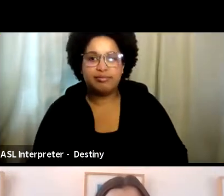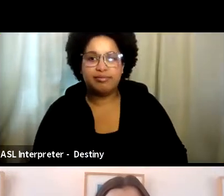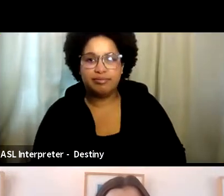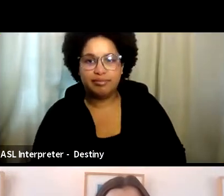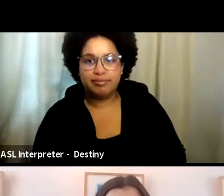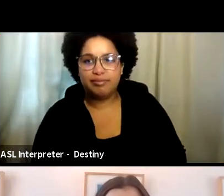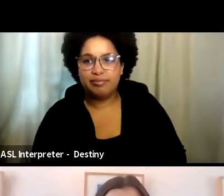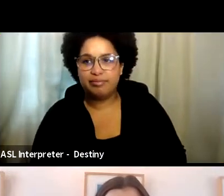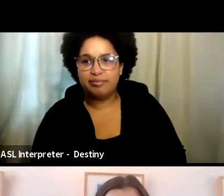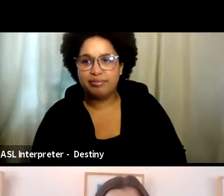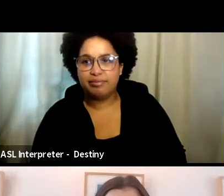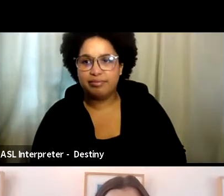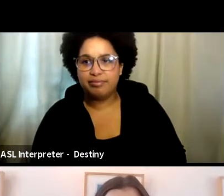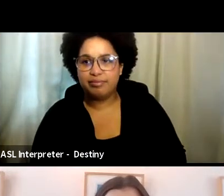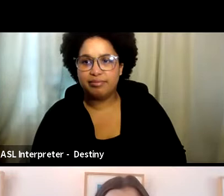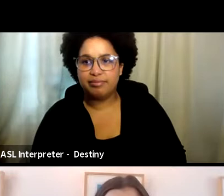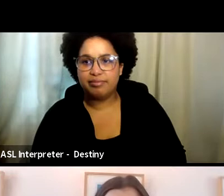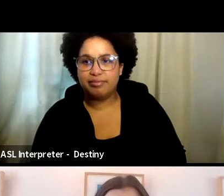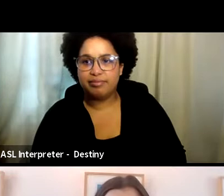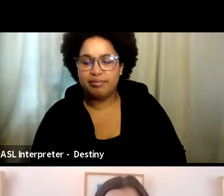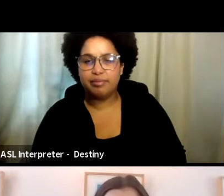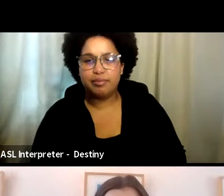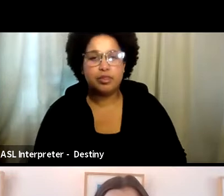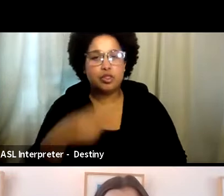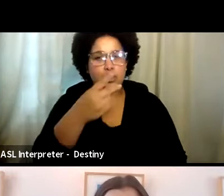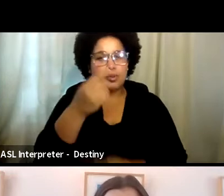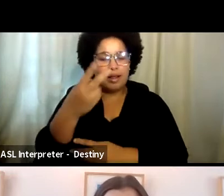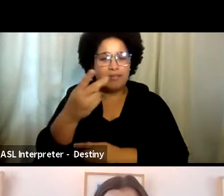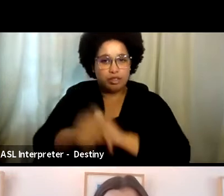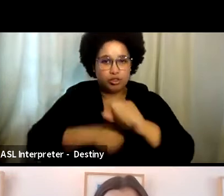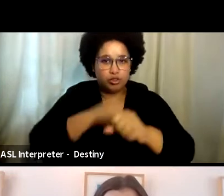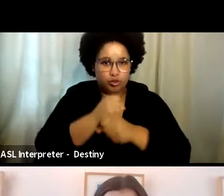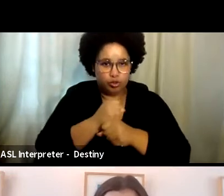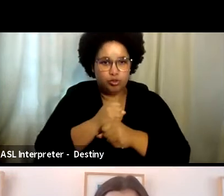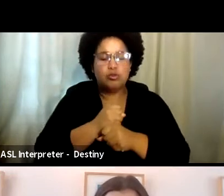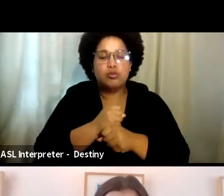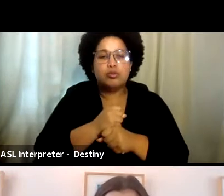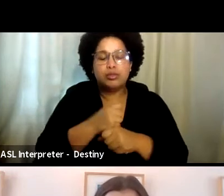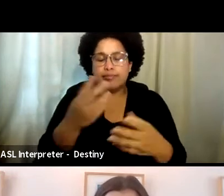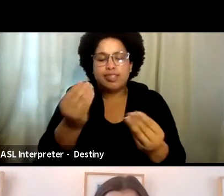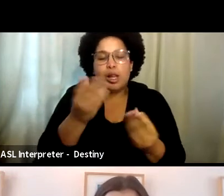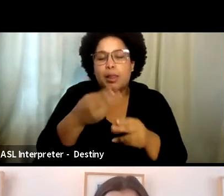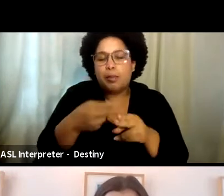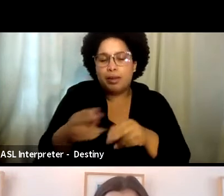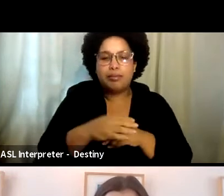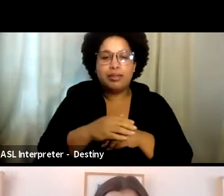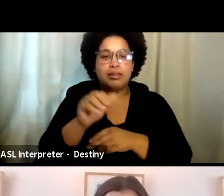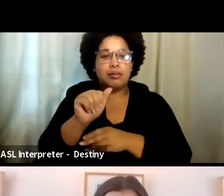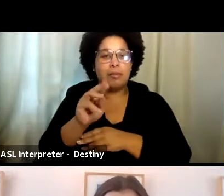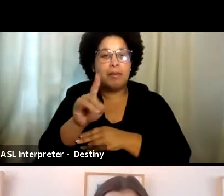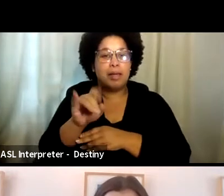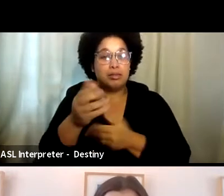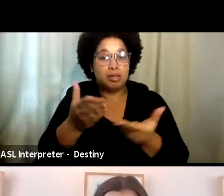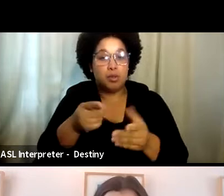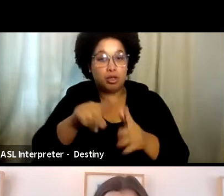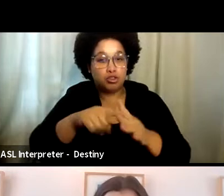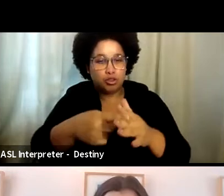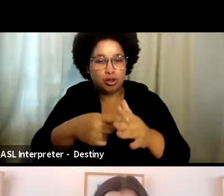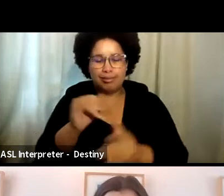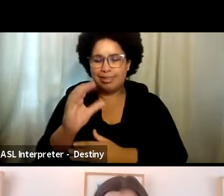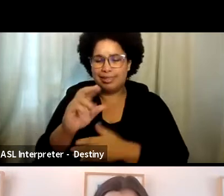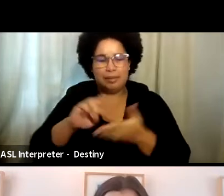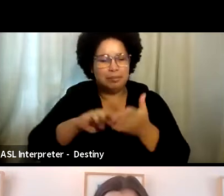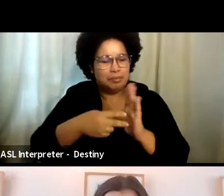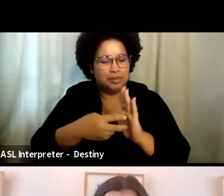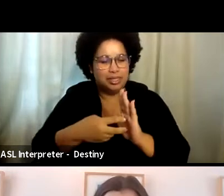these two and a half years, tell us a little bit, because I know I mentioned it, you know, Amanda, maybe you want to start with, tell us exactly what an intimacy coordinator is.